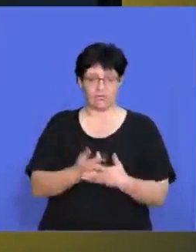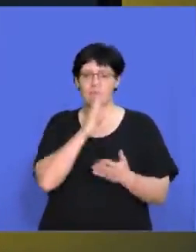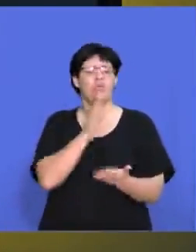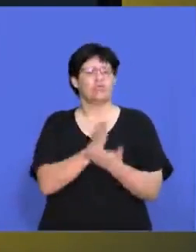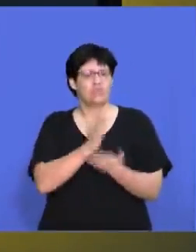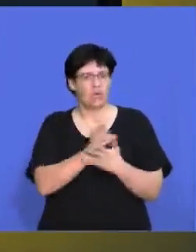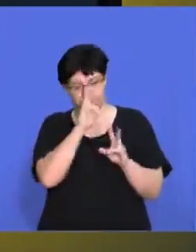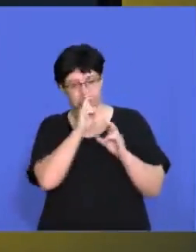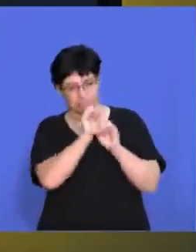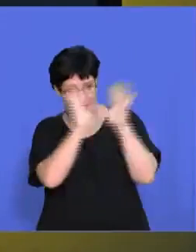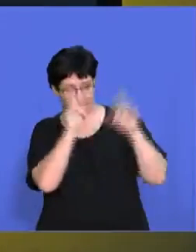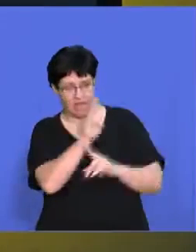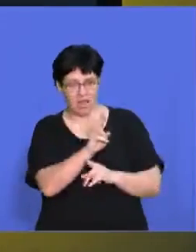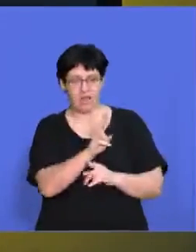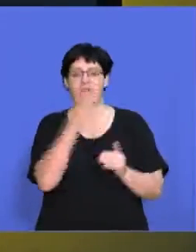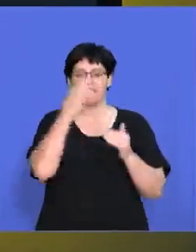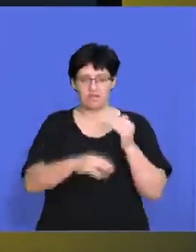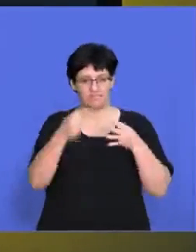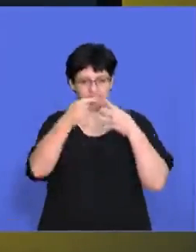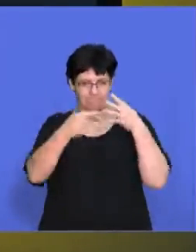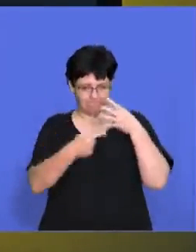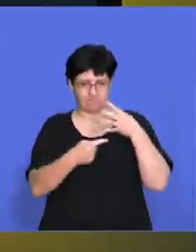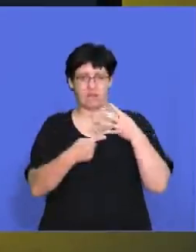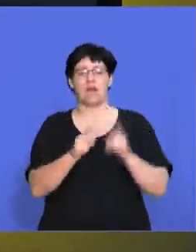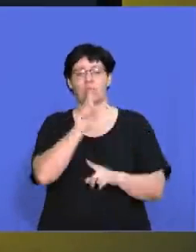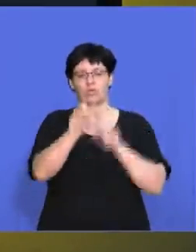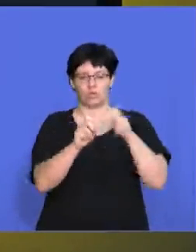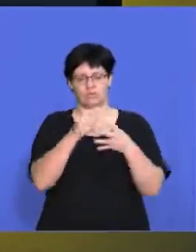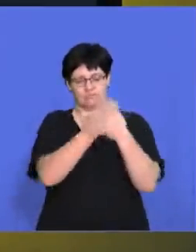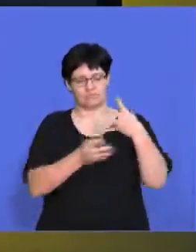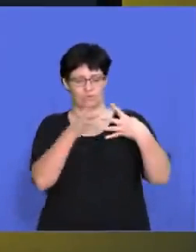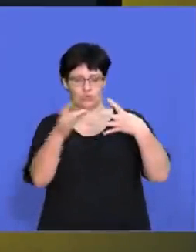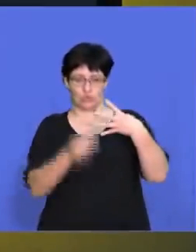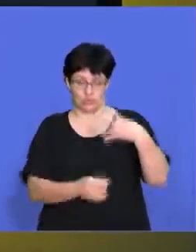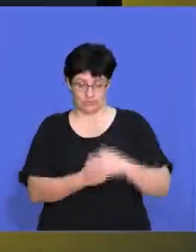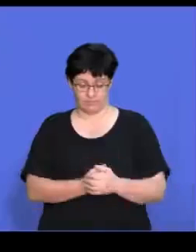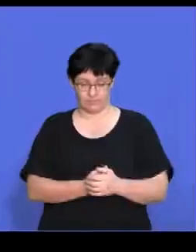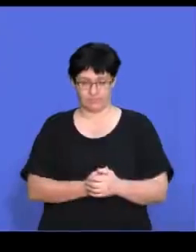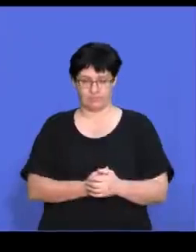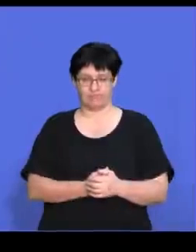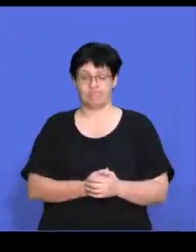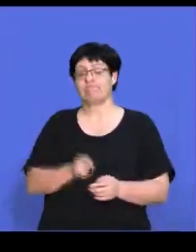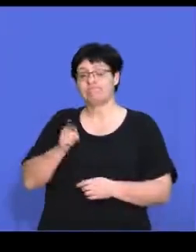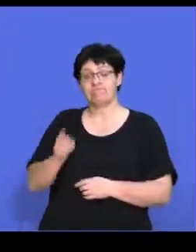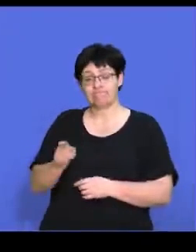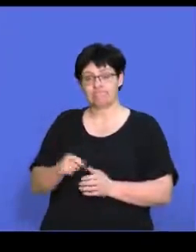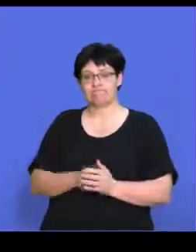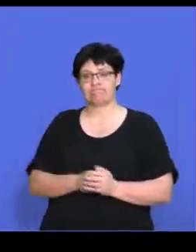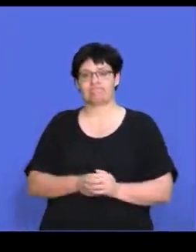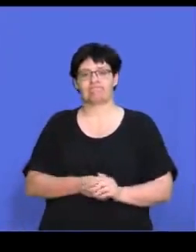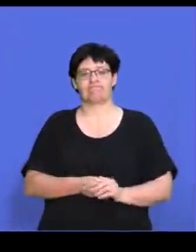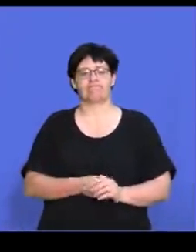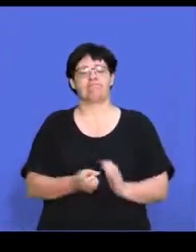so please just make sure that, uh, you pay attention and we'll finish off with a couple of multiple choice questions. So this question is, um,